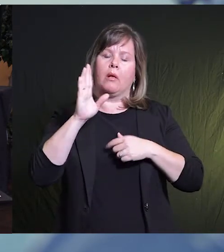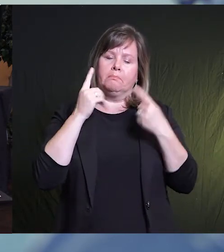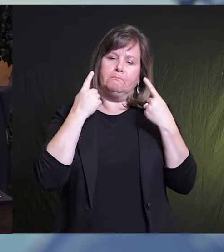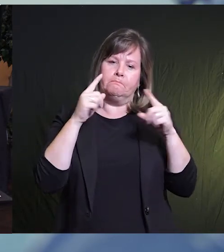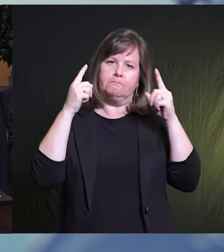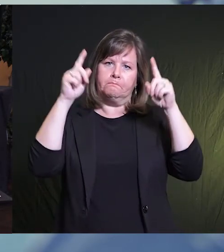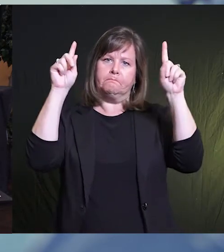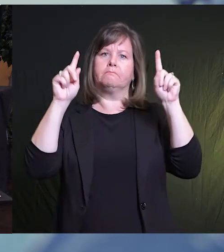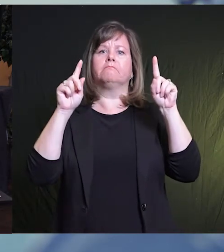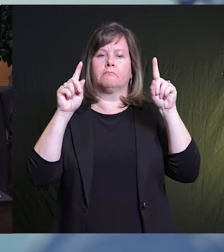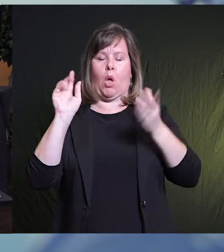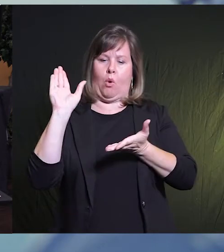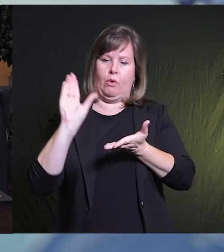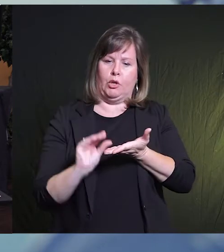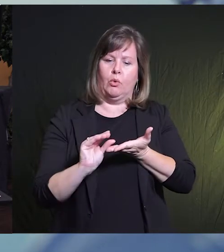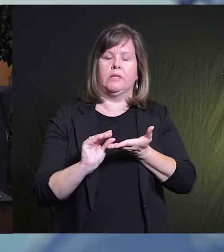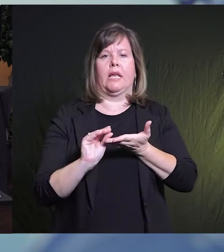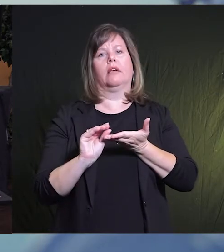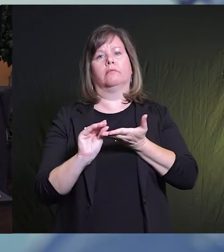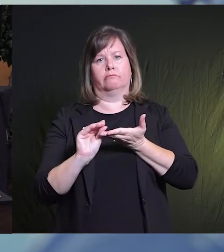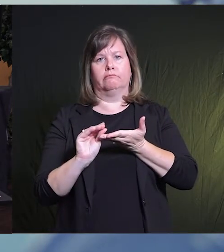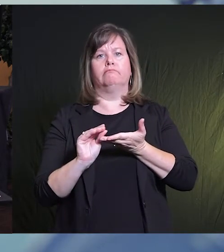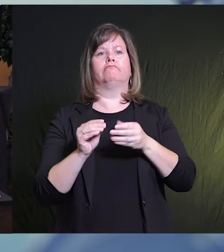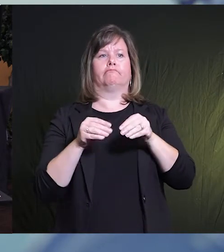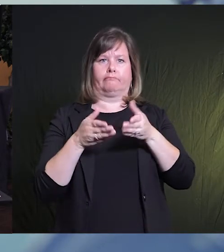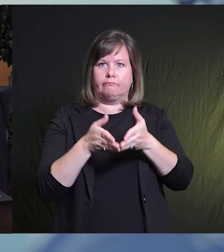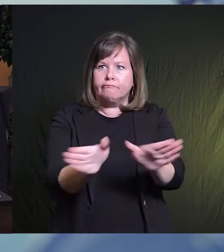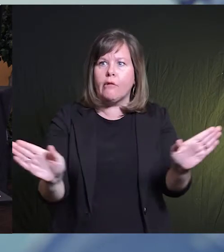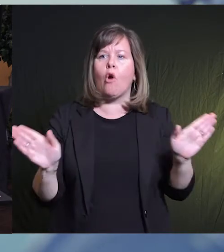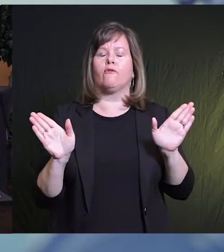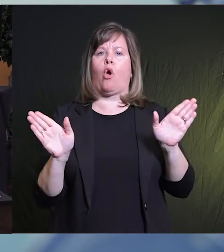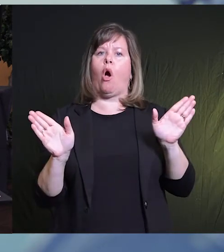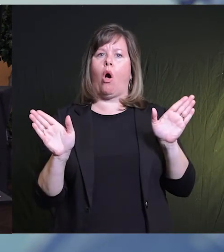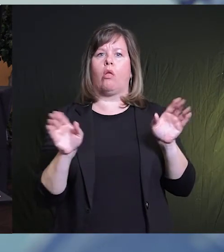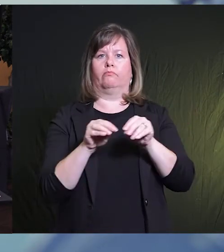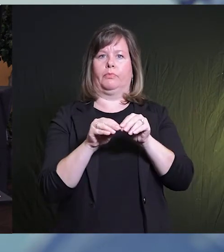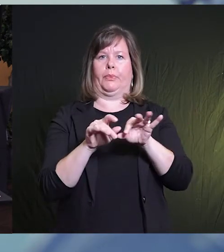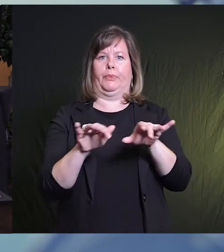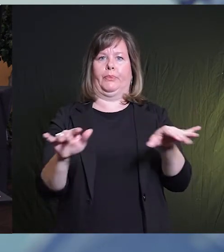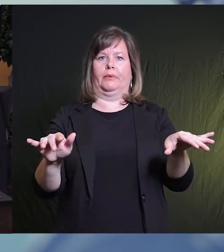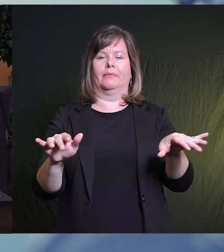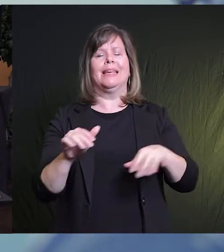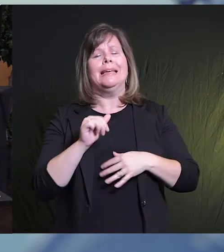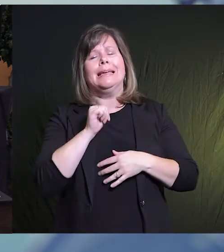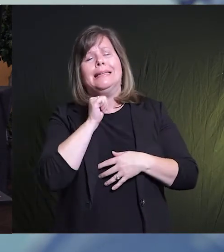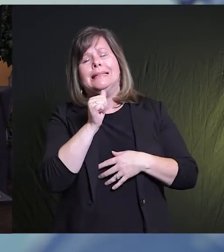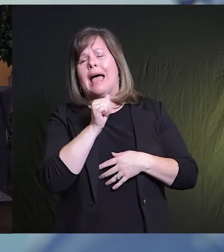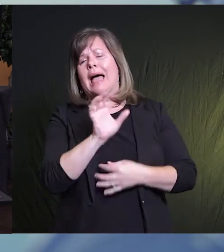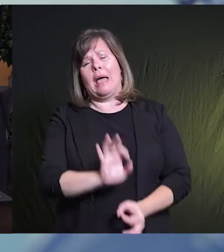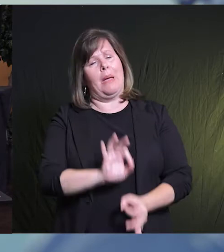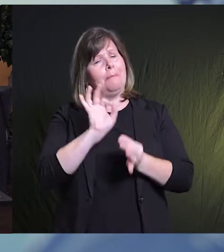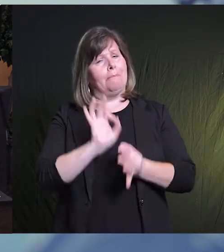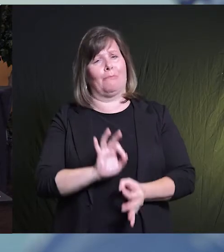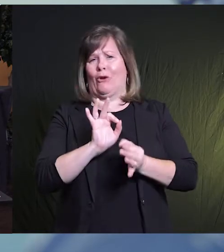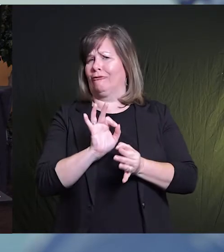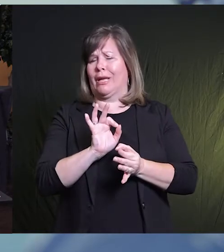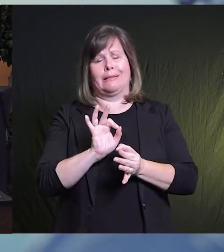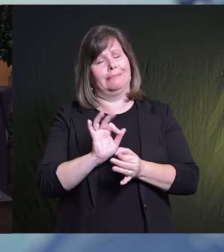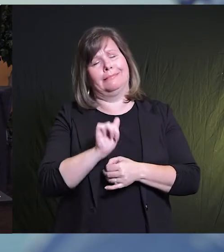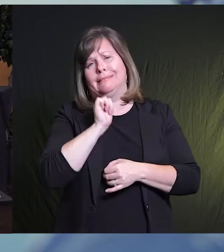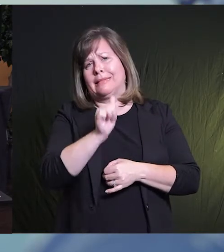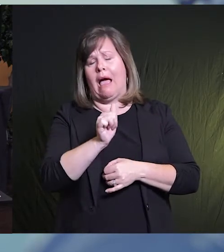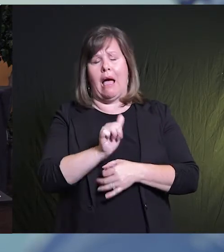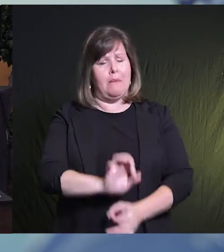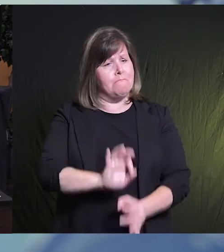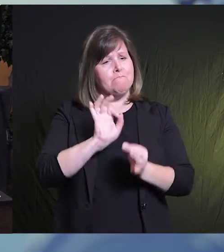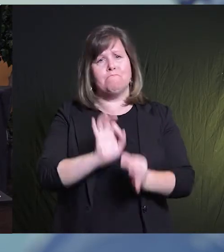the overall risk of transmission in the community. And again I know it's not perfect. I know that masks are not a